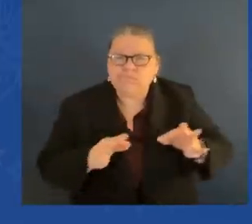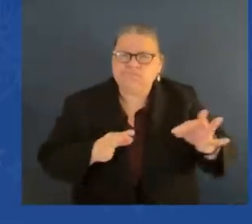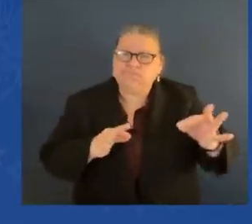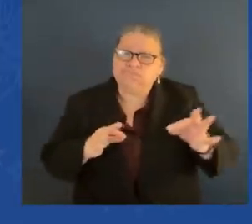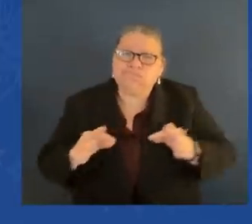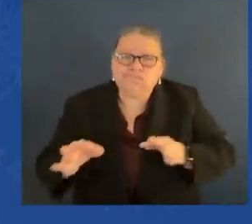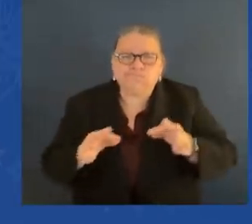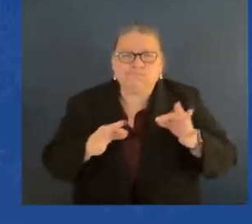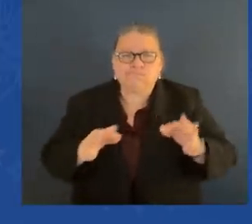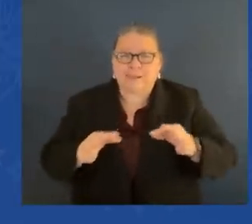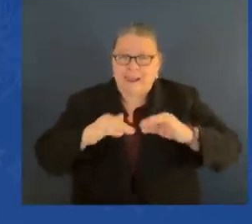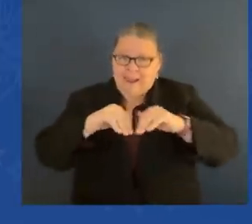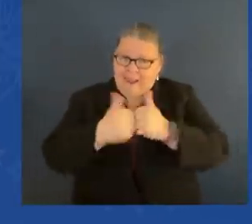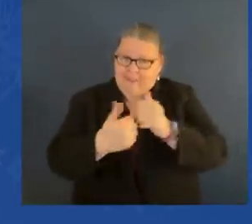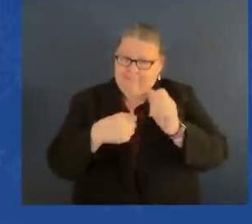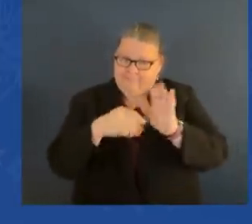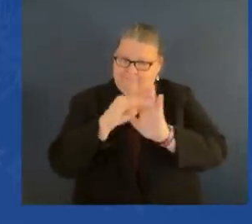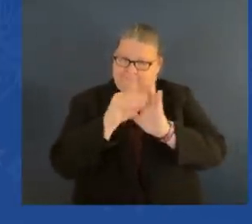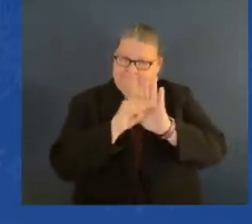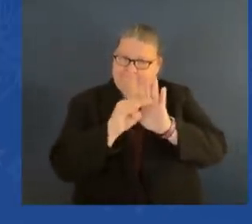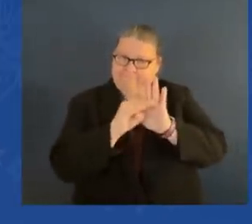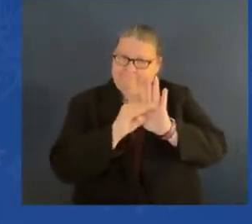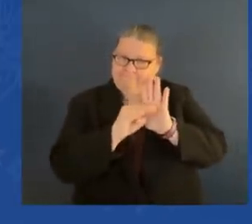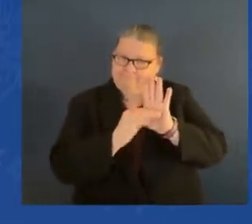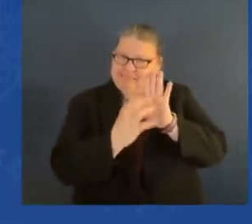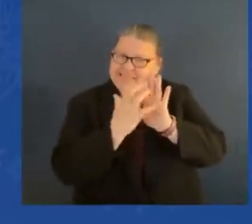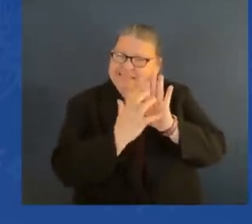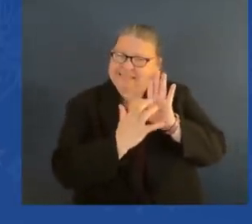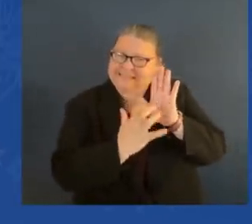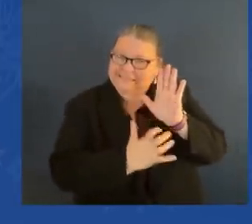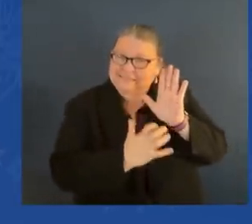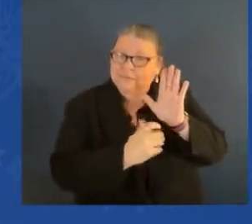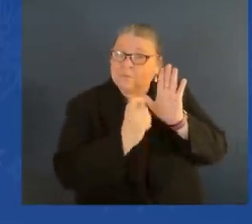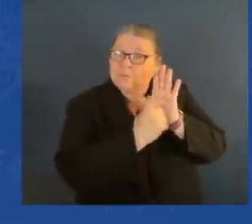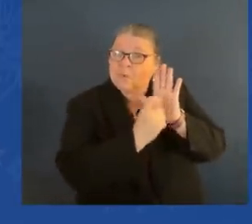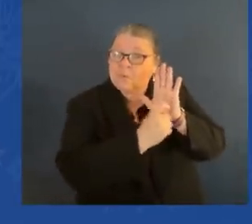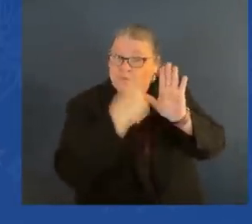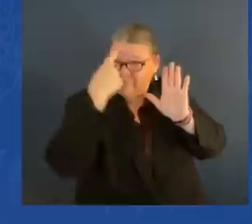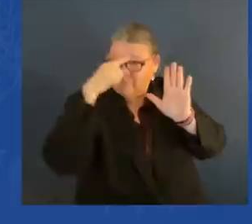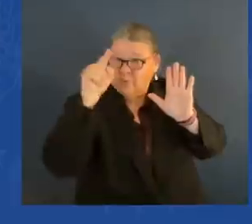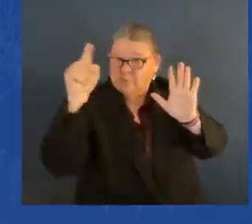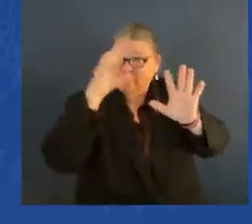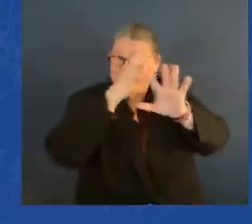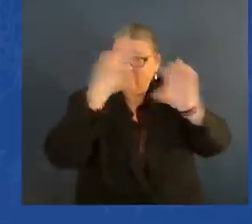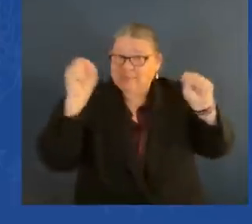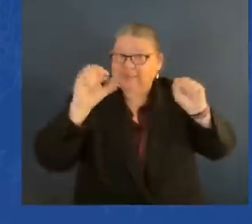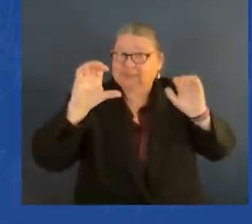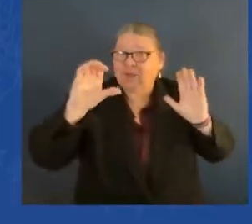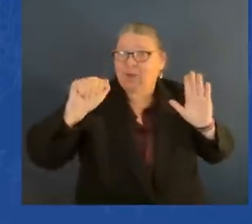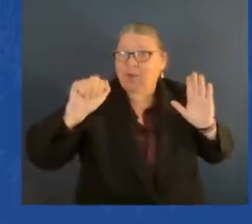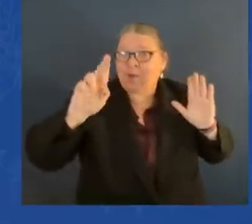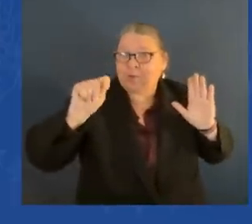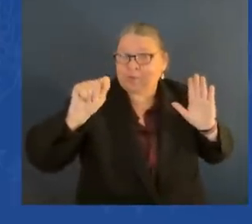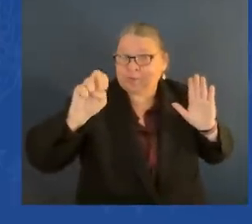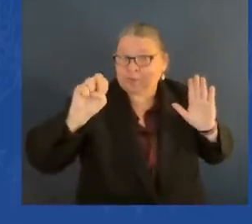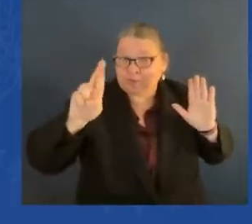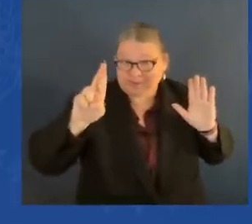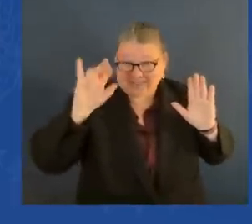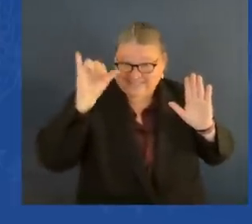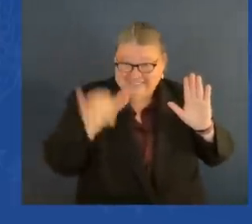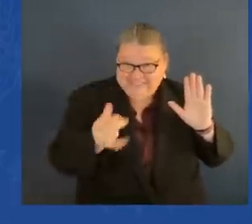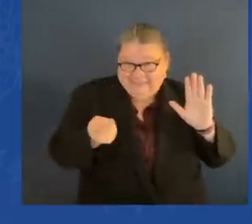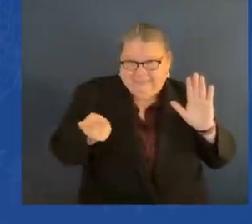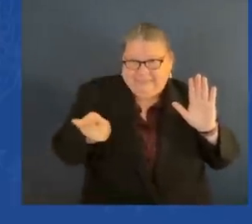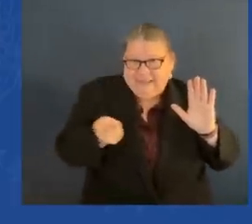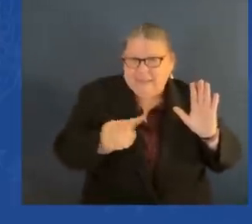President Carter when they were deciding how their relationship would work. He told me, in essence, that the